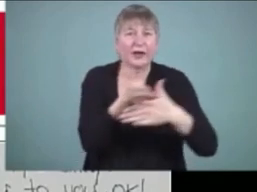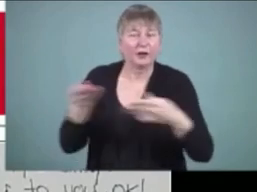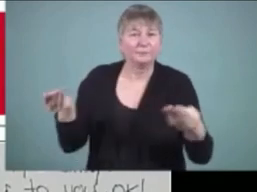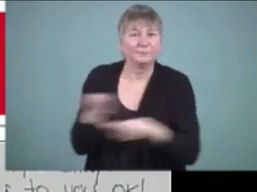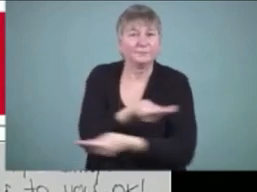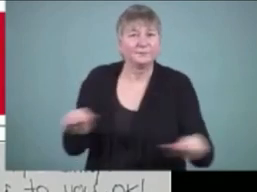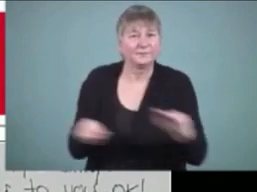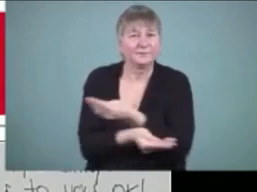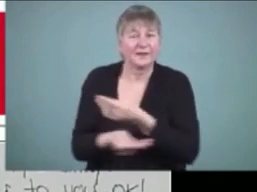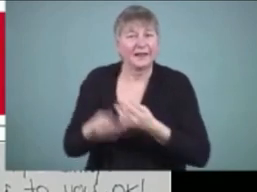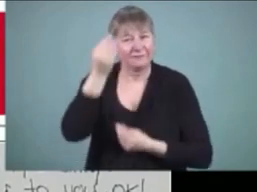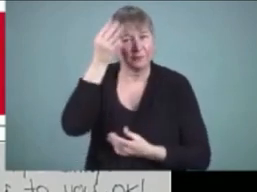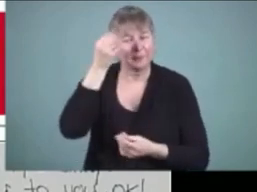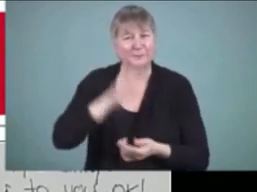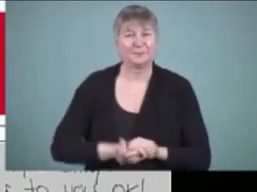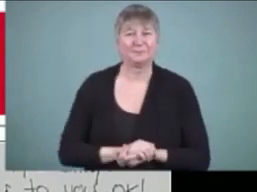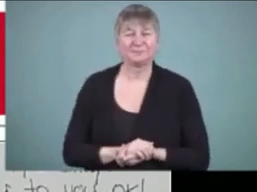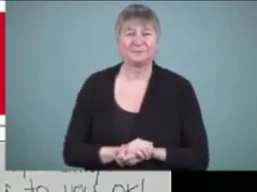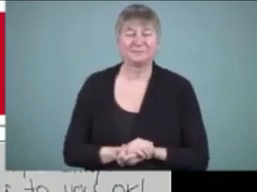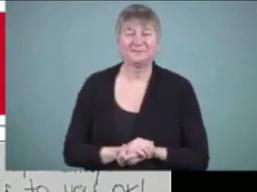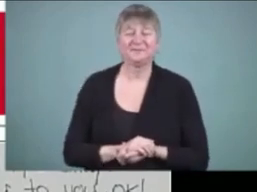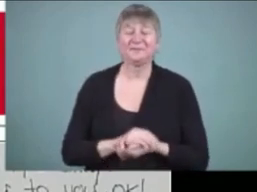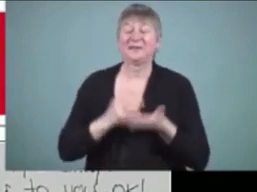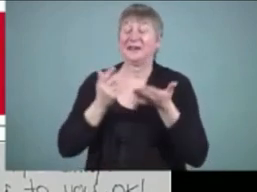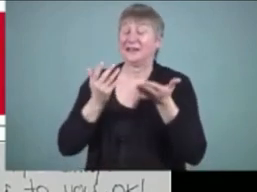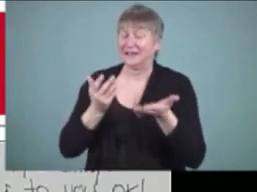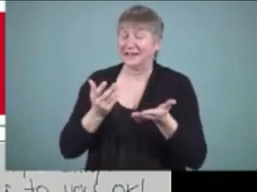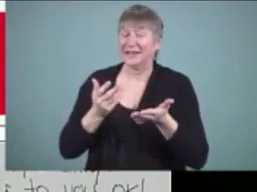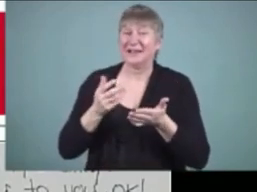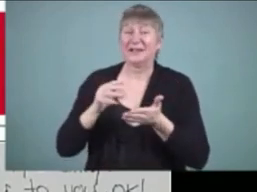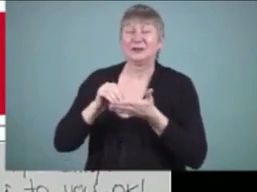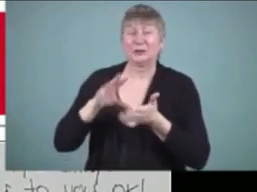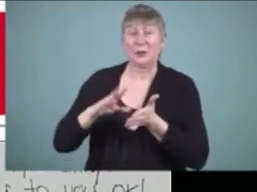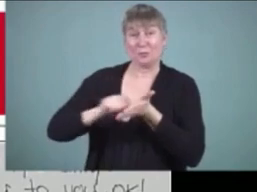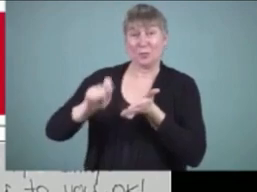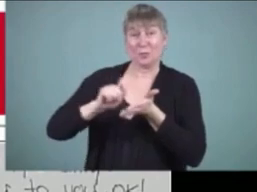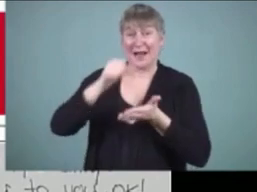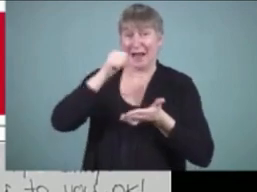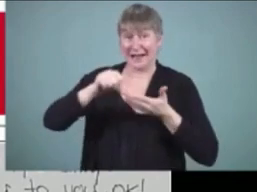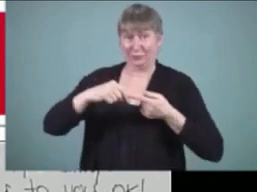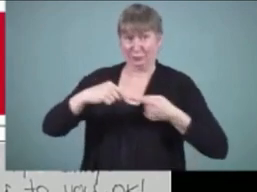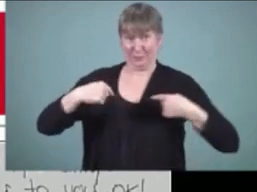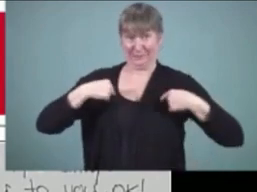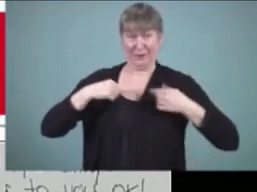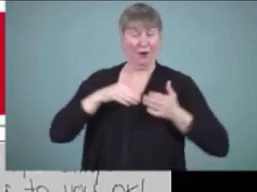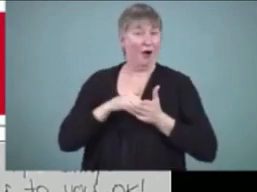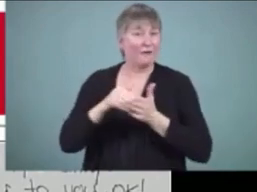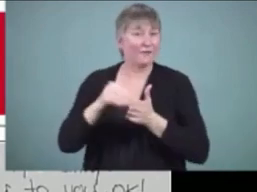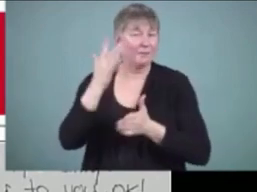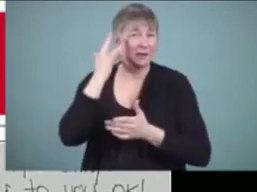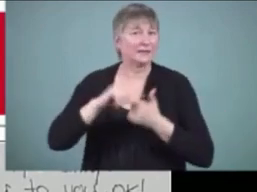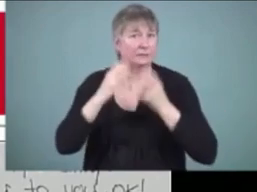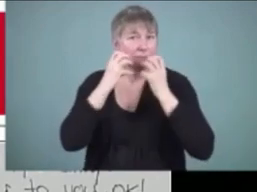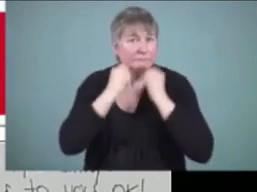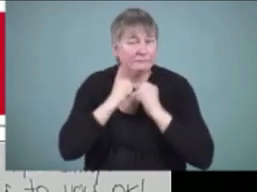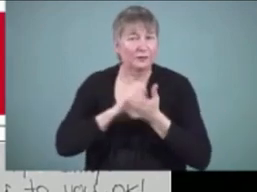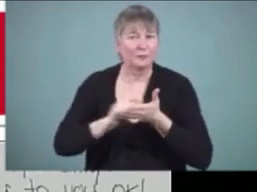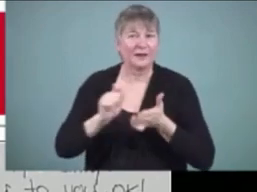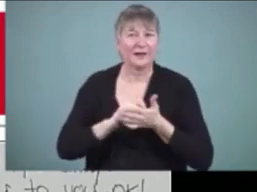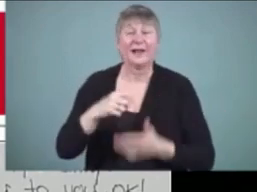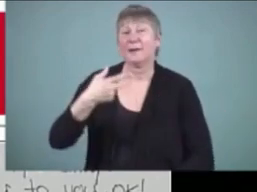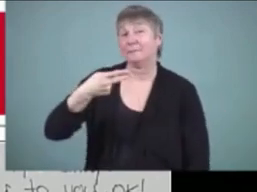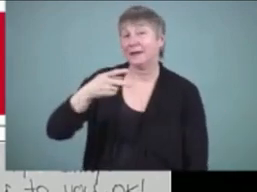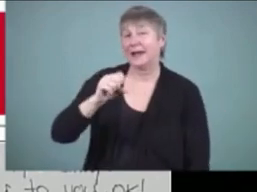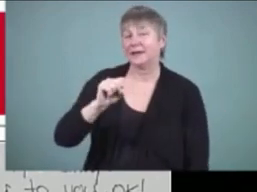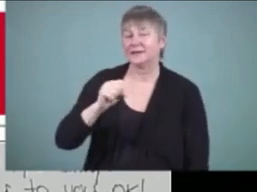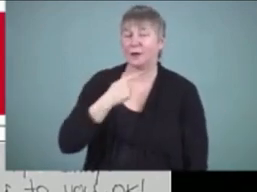And this is just, students would write me letters often because they knew that I saw writing is valuable. The PS here just made me chuckle.